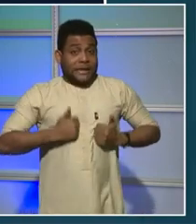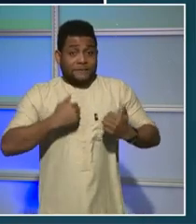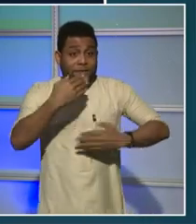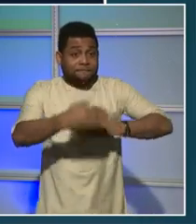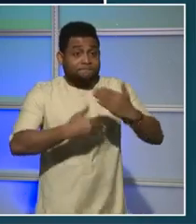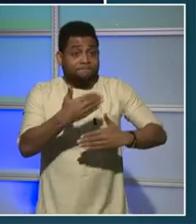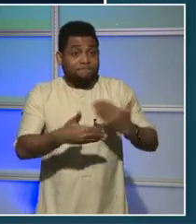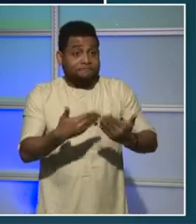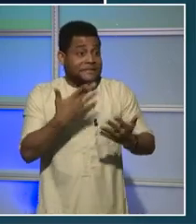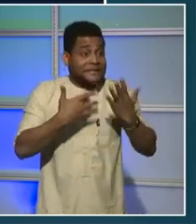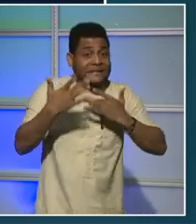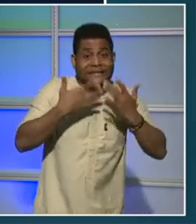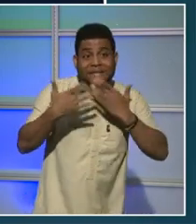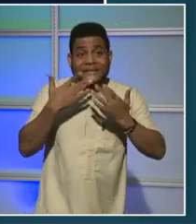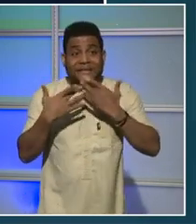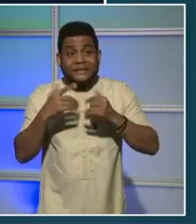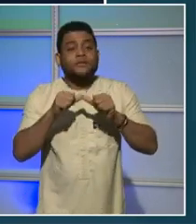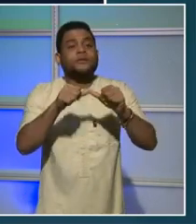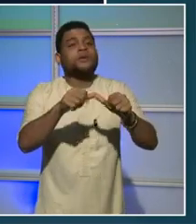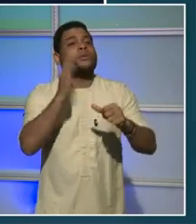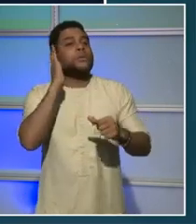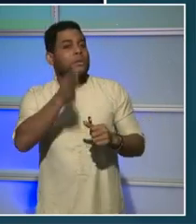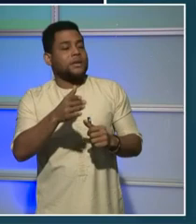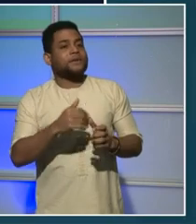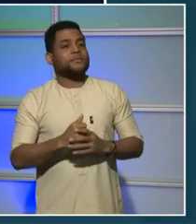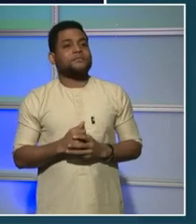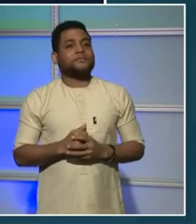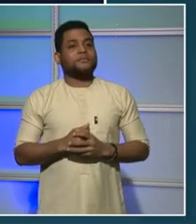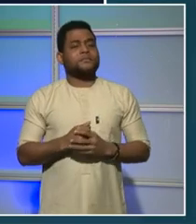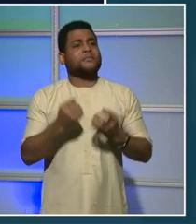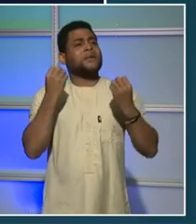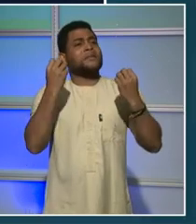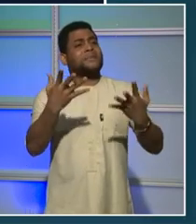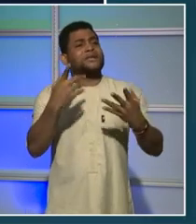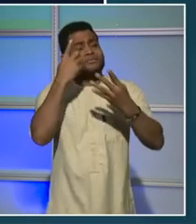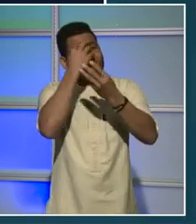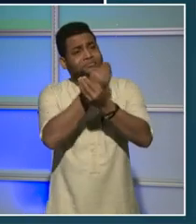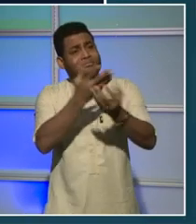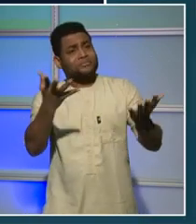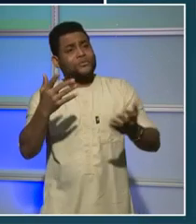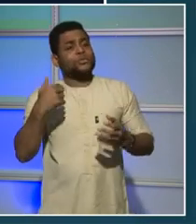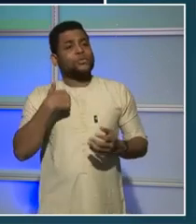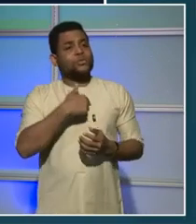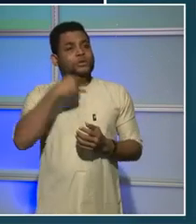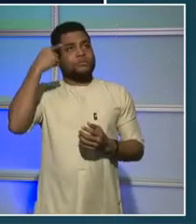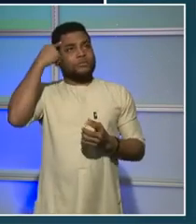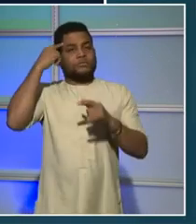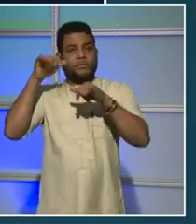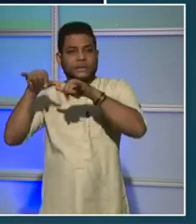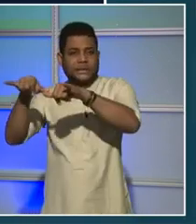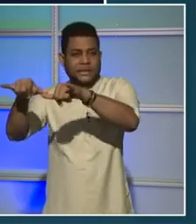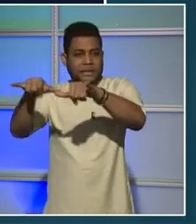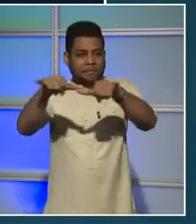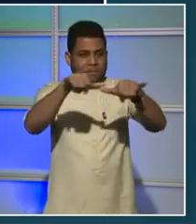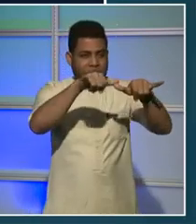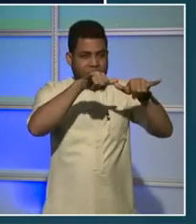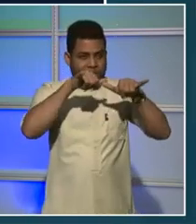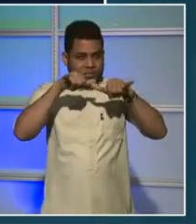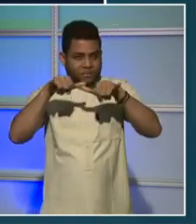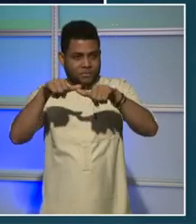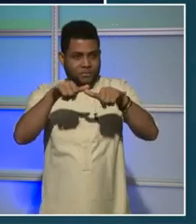Despite what many will tell you, we don't all start at the same level, and we have a significant minority of our residents